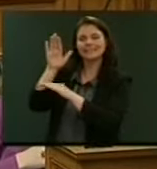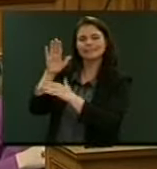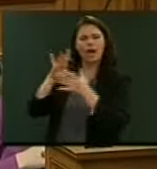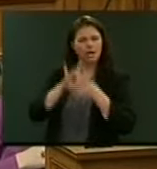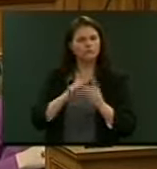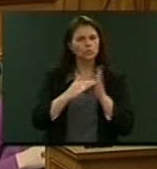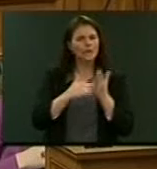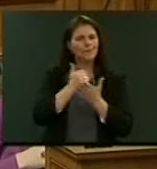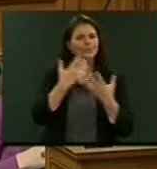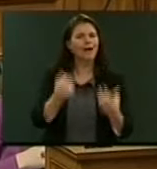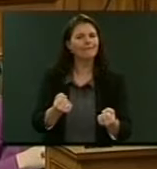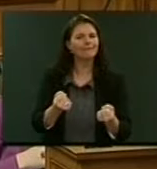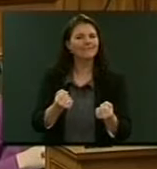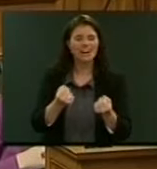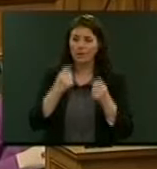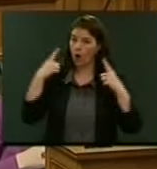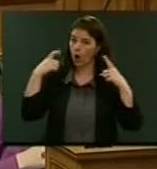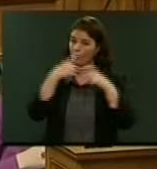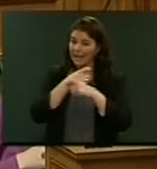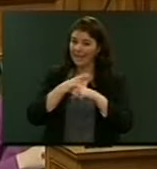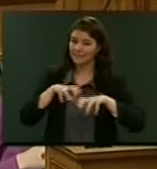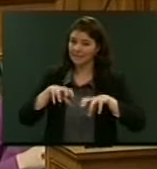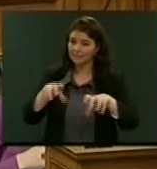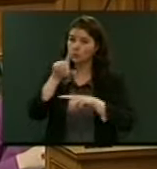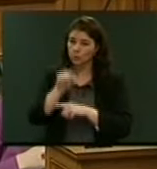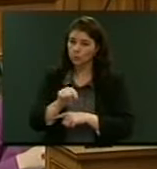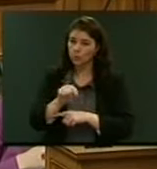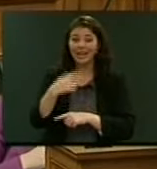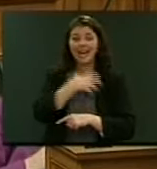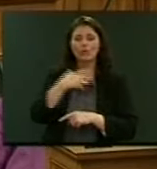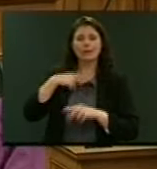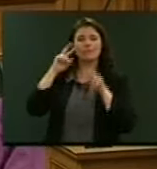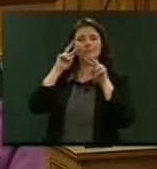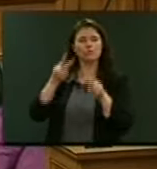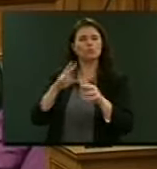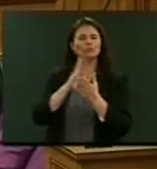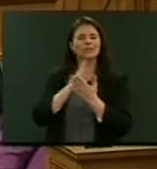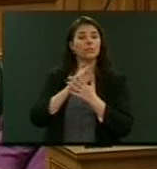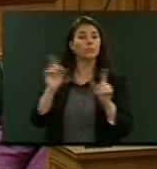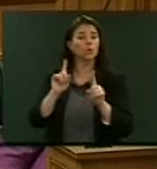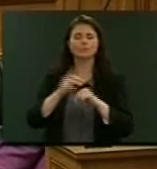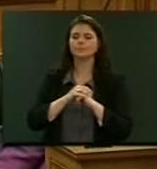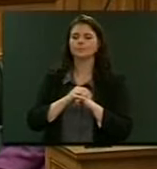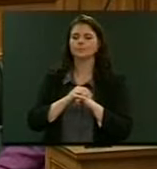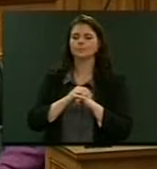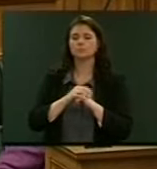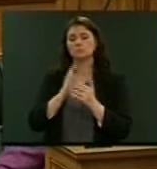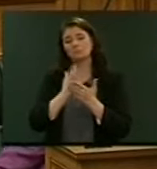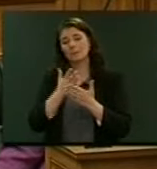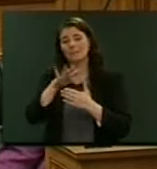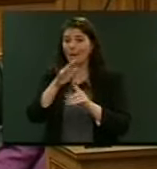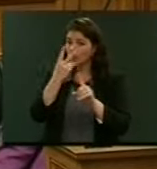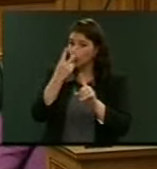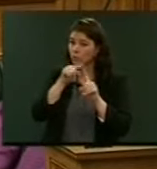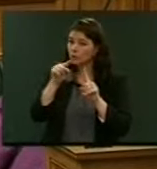It would be a fairly large, complex exercise. The Government's view is that, in light of the fact that somewhere around maybe 2% to